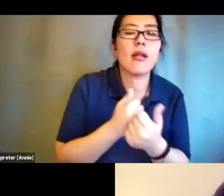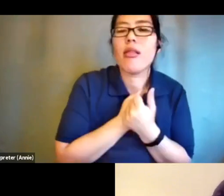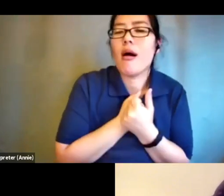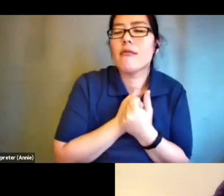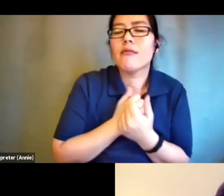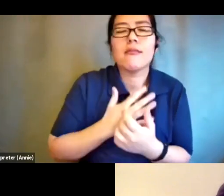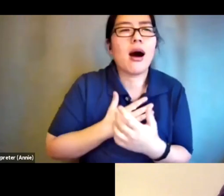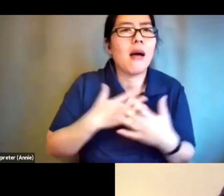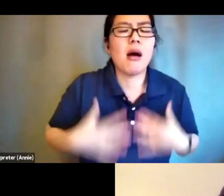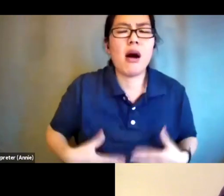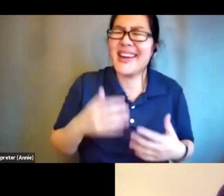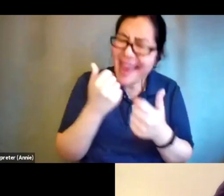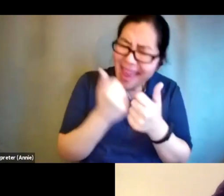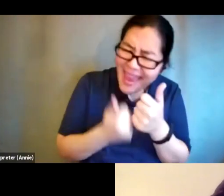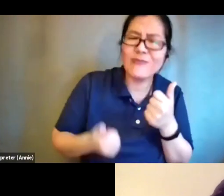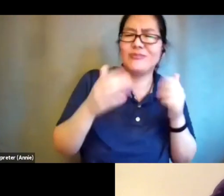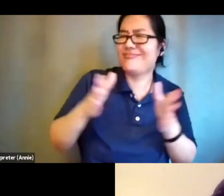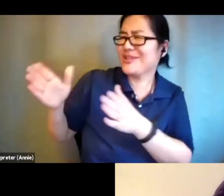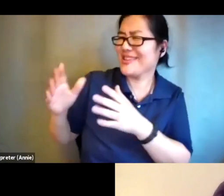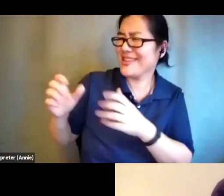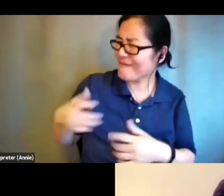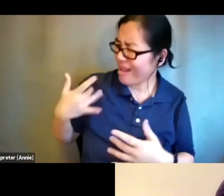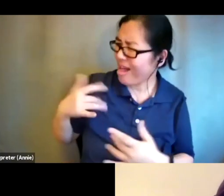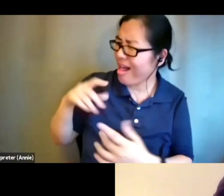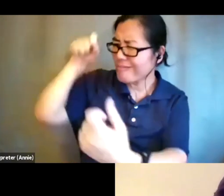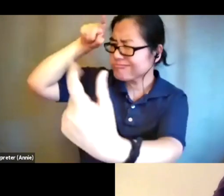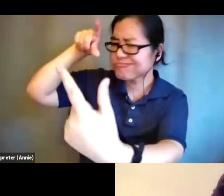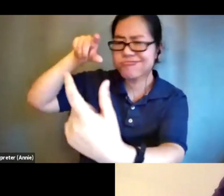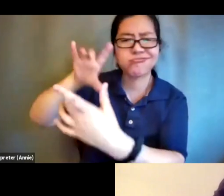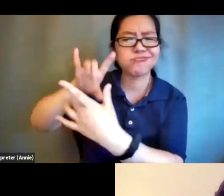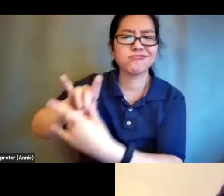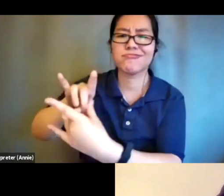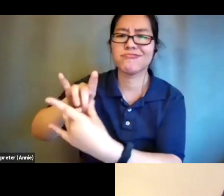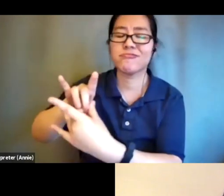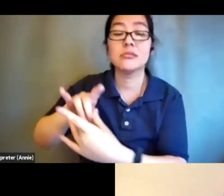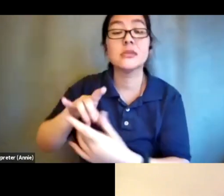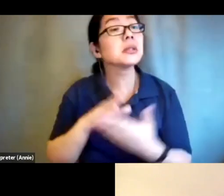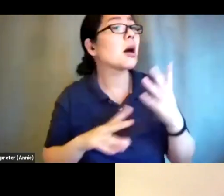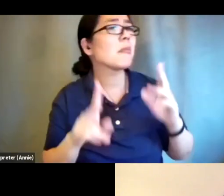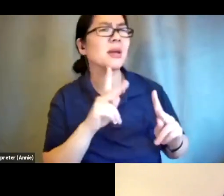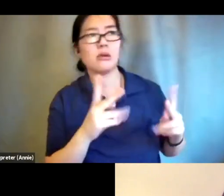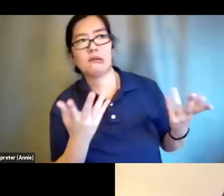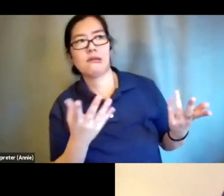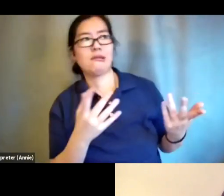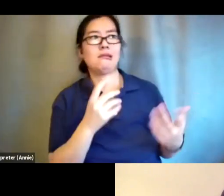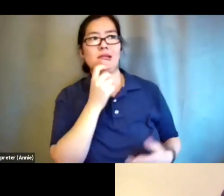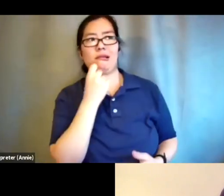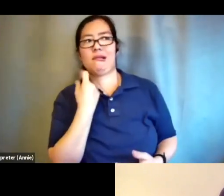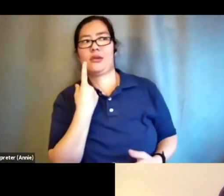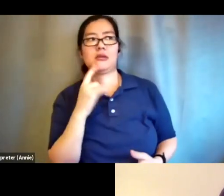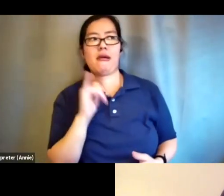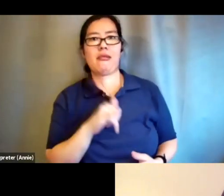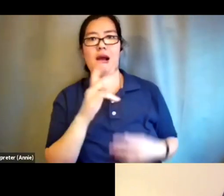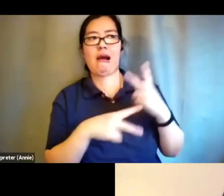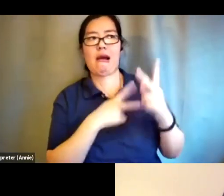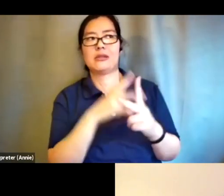those things um and that can bring us together and then there's those folks who don't relate to those things which is also awesome because i